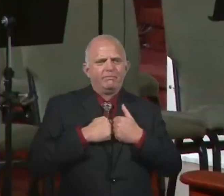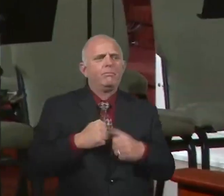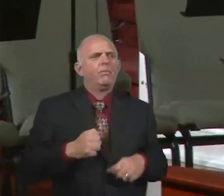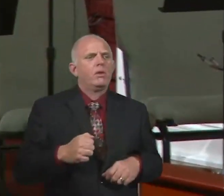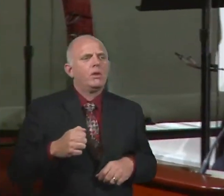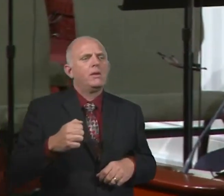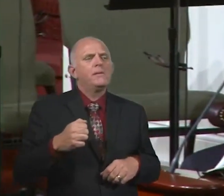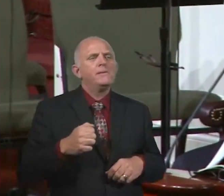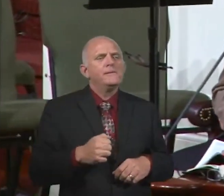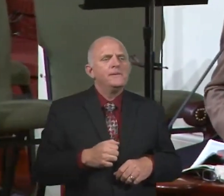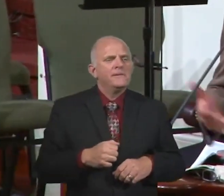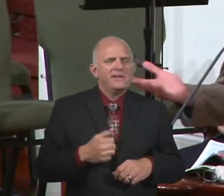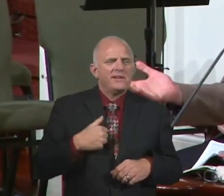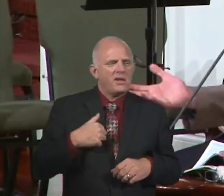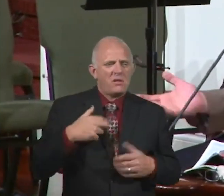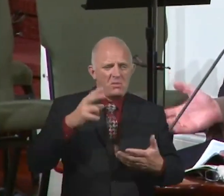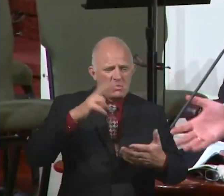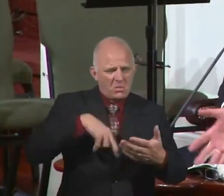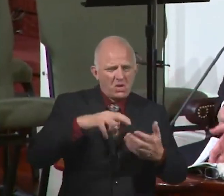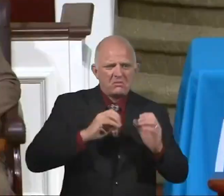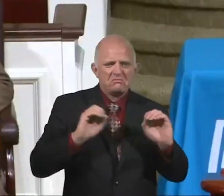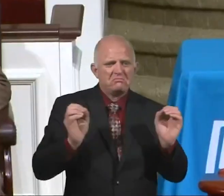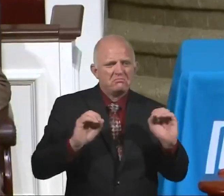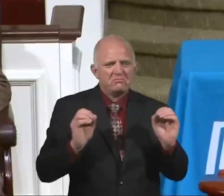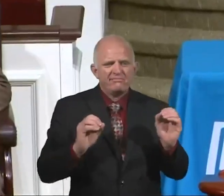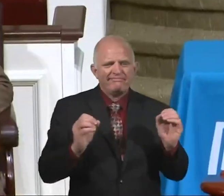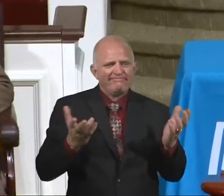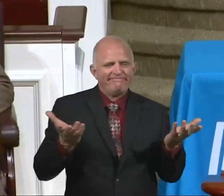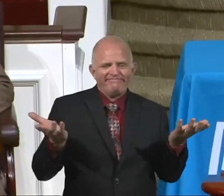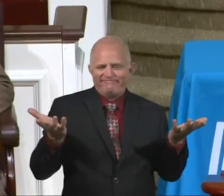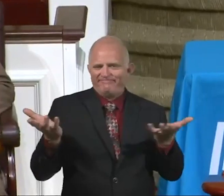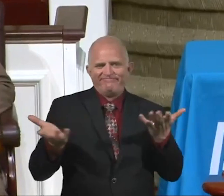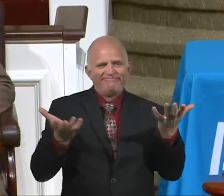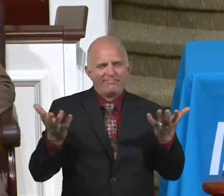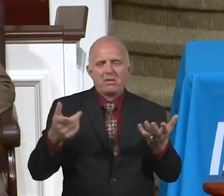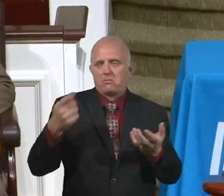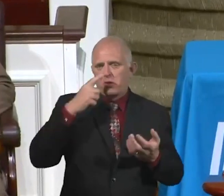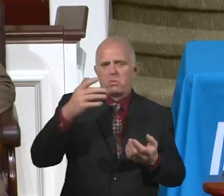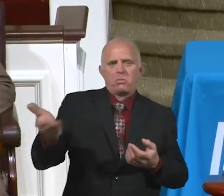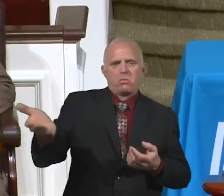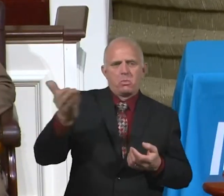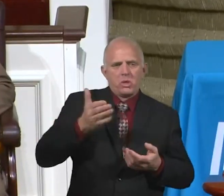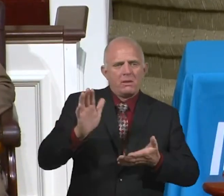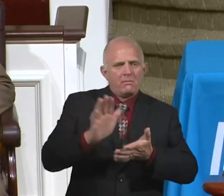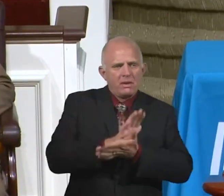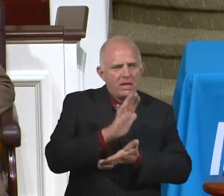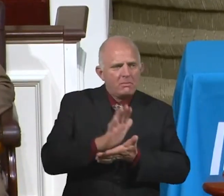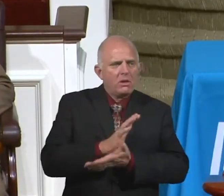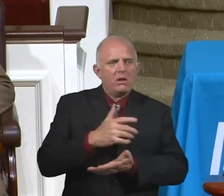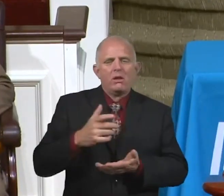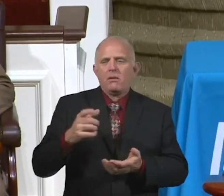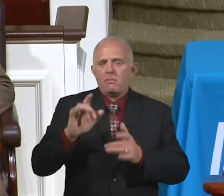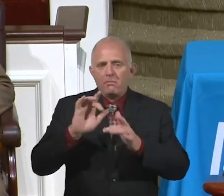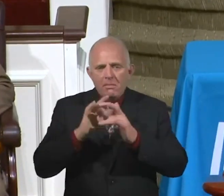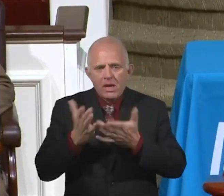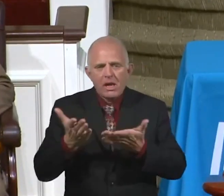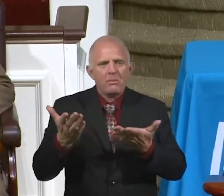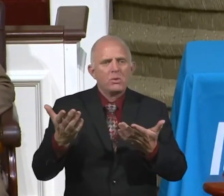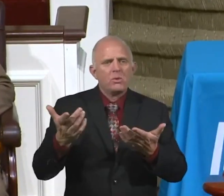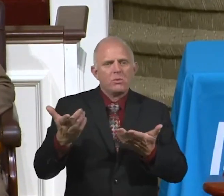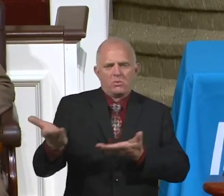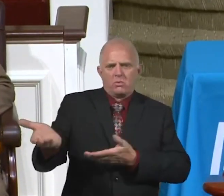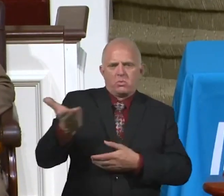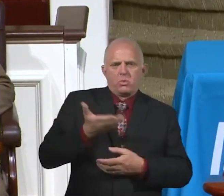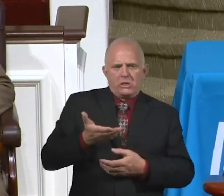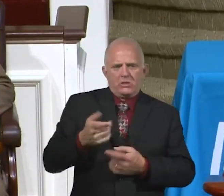have anything to read. I don't have a piece. I don't have all that. So bring the parchments. Go find a Bible. Bring the Bible to